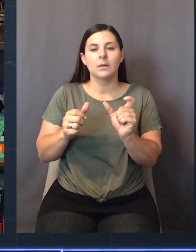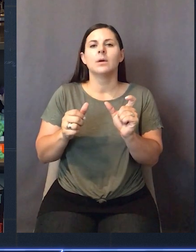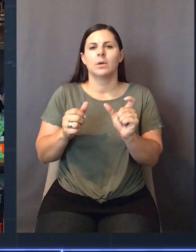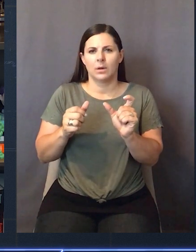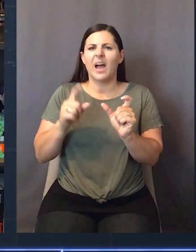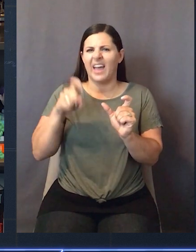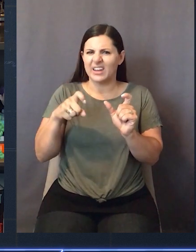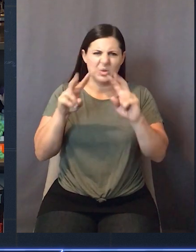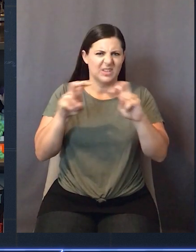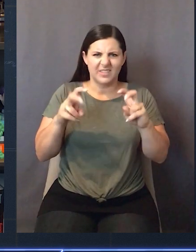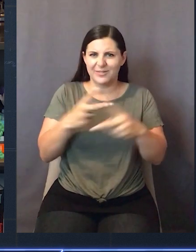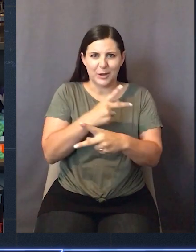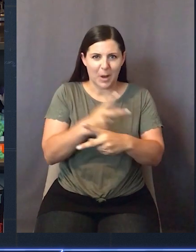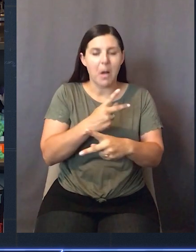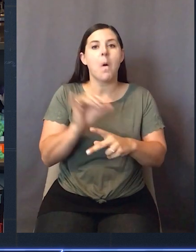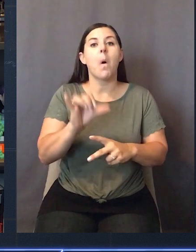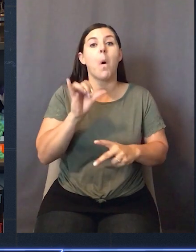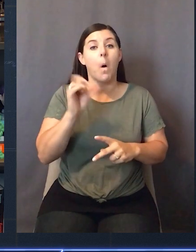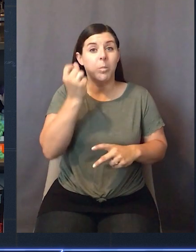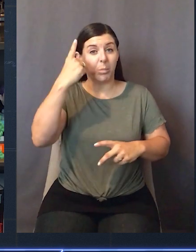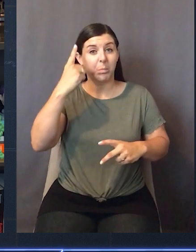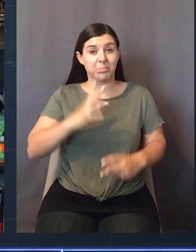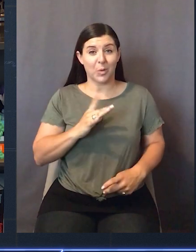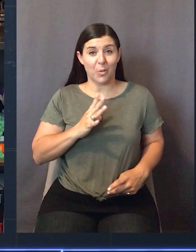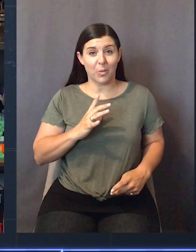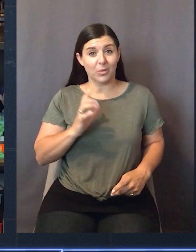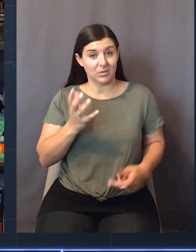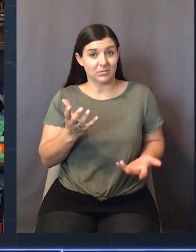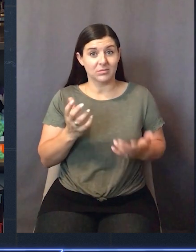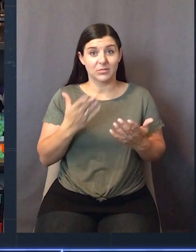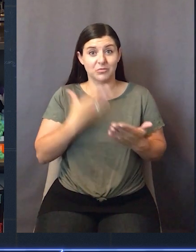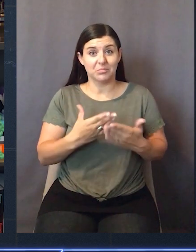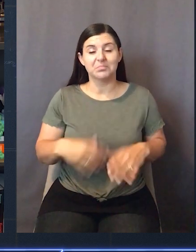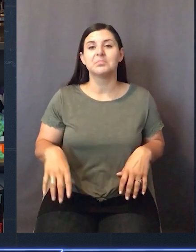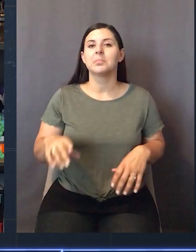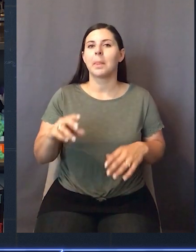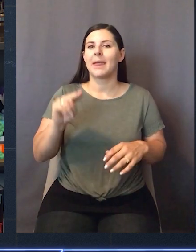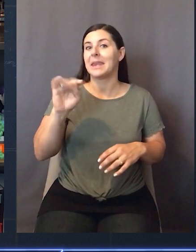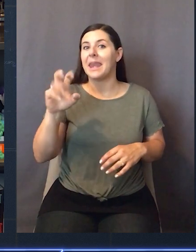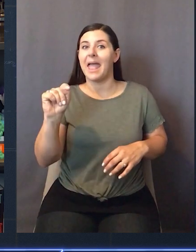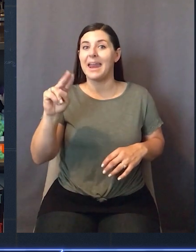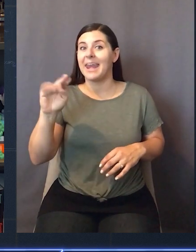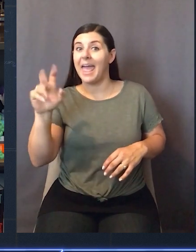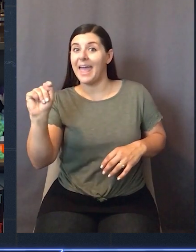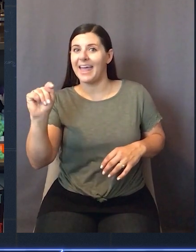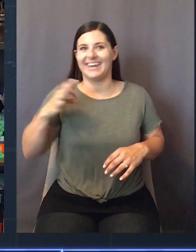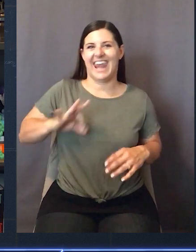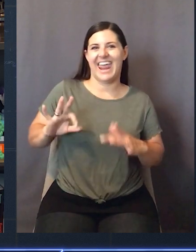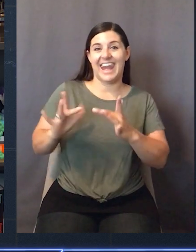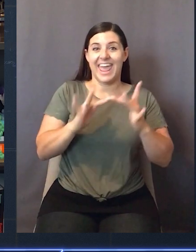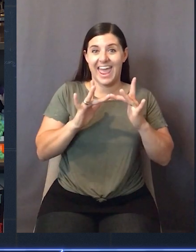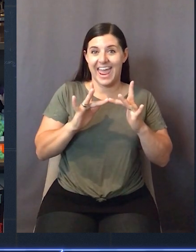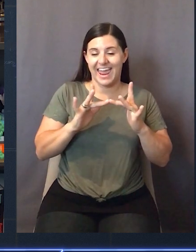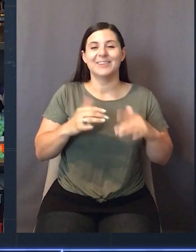took me a little bit of time to figure out what this is all about, but once I did, it's actually really, really useful. The NetNet, so to speak, because this